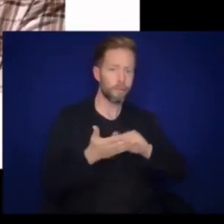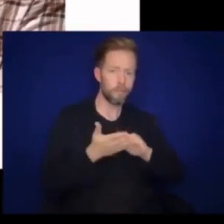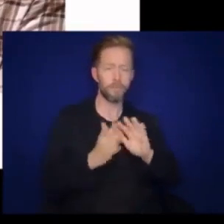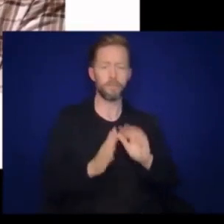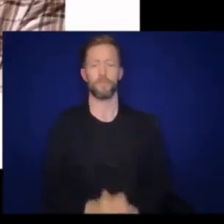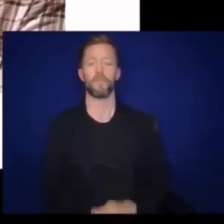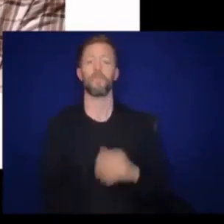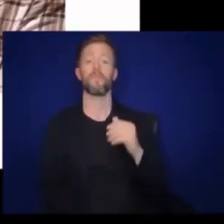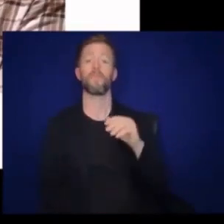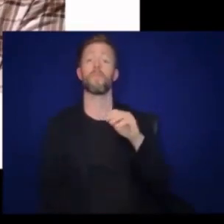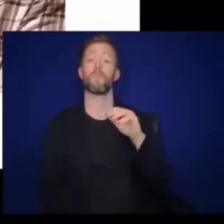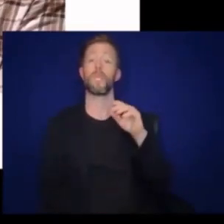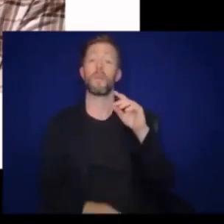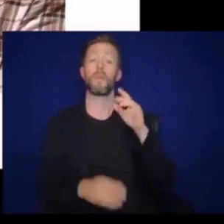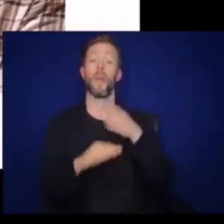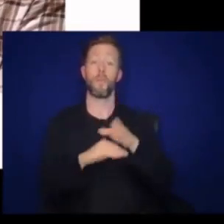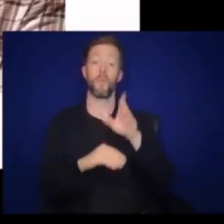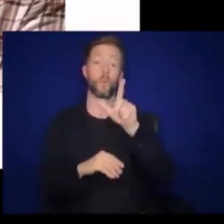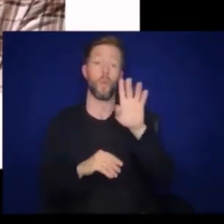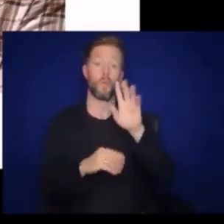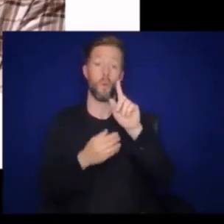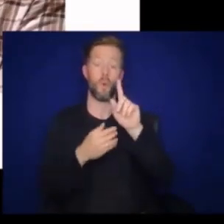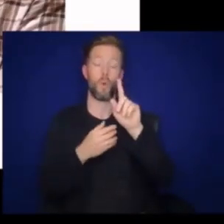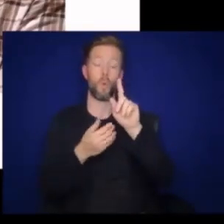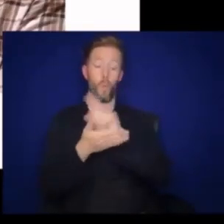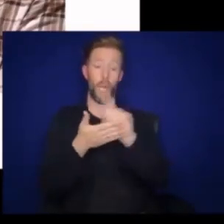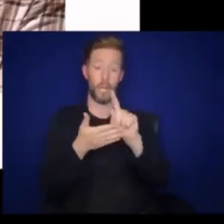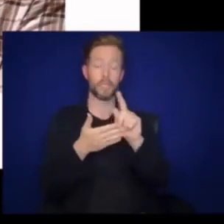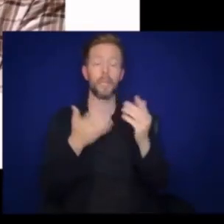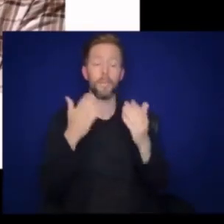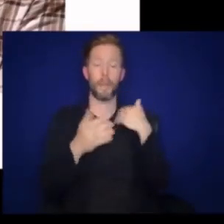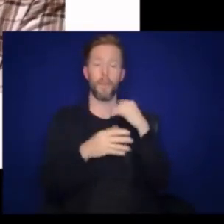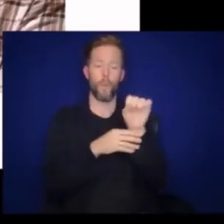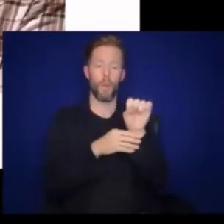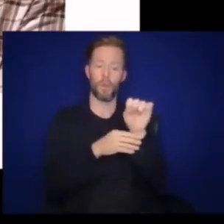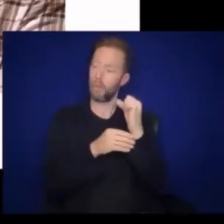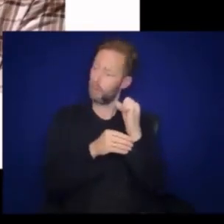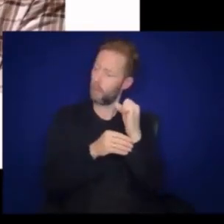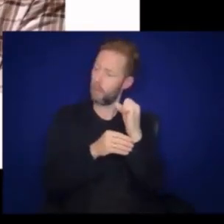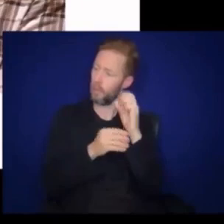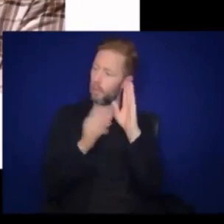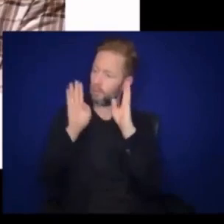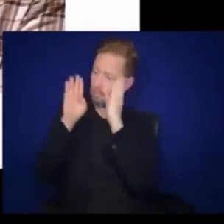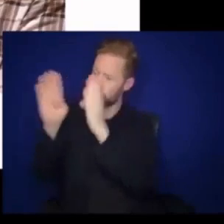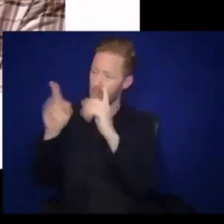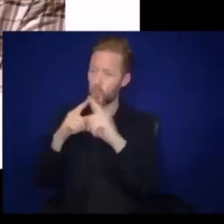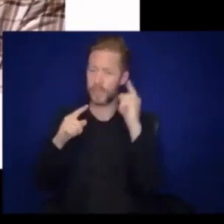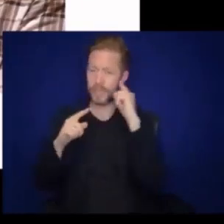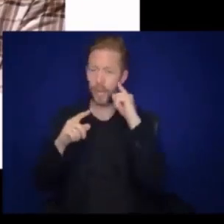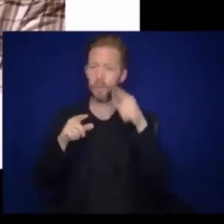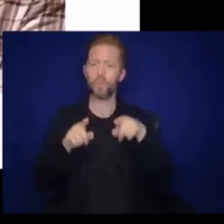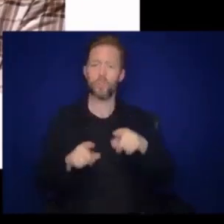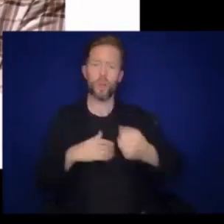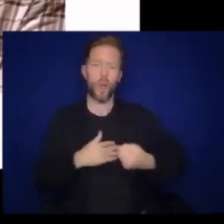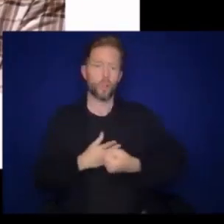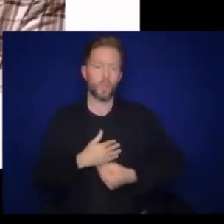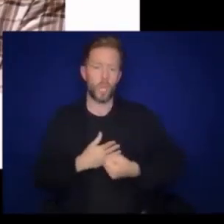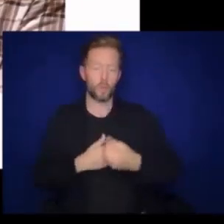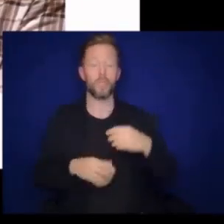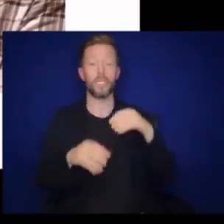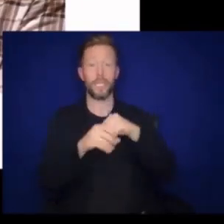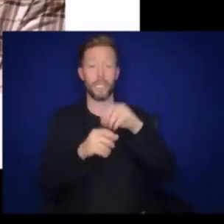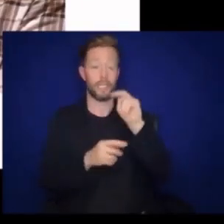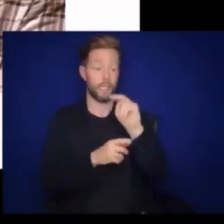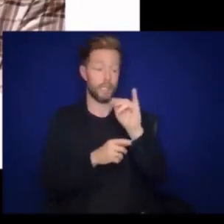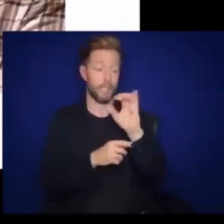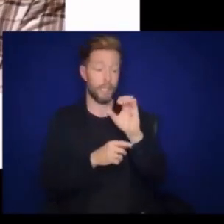By 24 weeks, babies turn their head toward the sounds on an ultrasound. In the NICU, babies